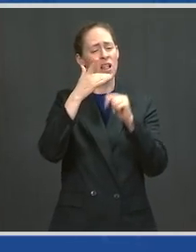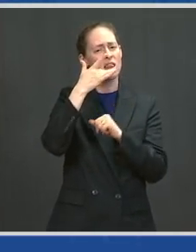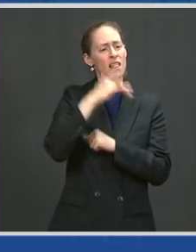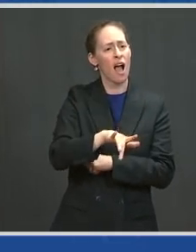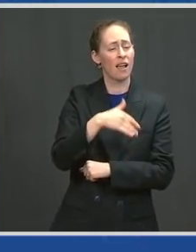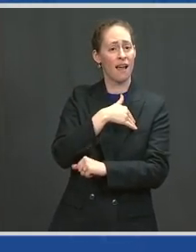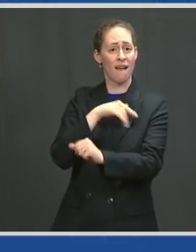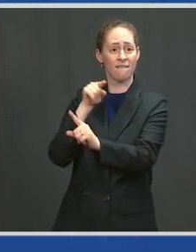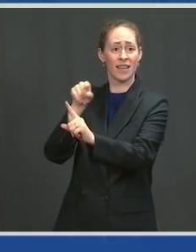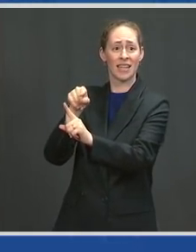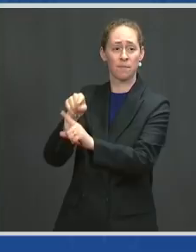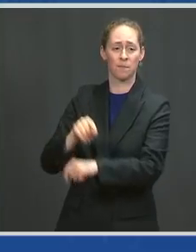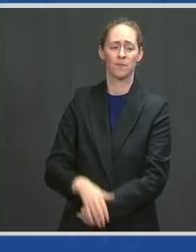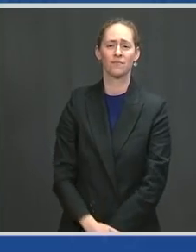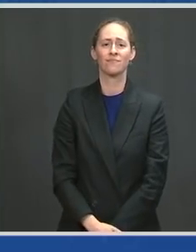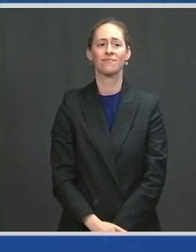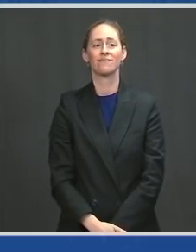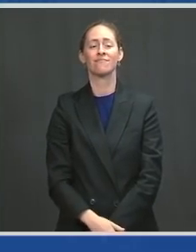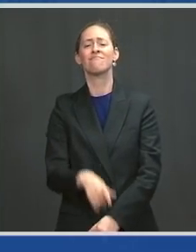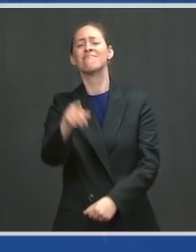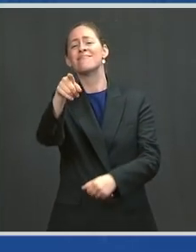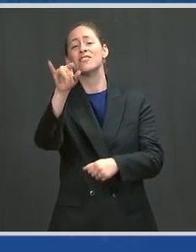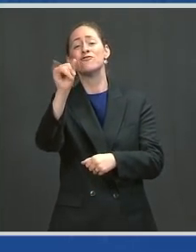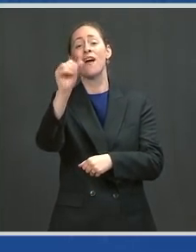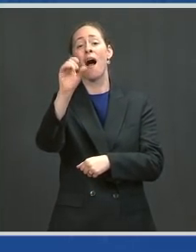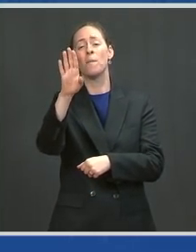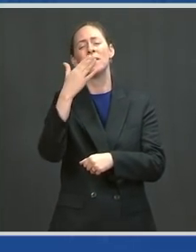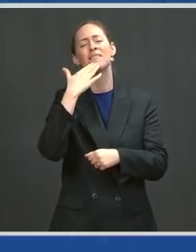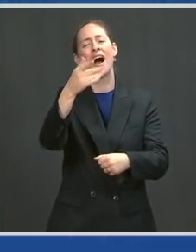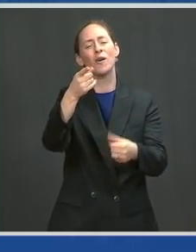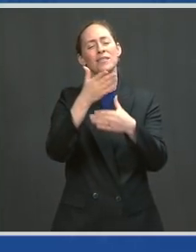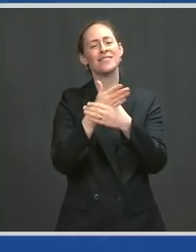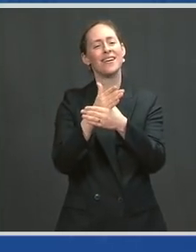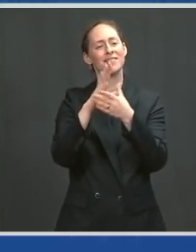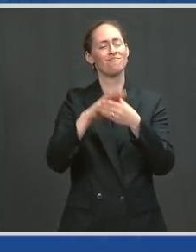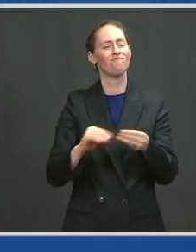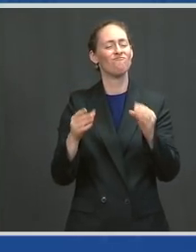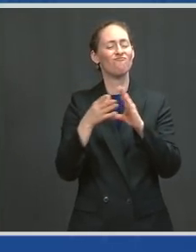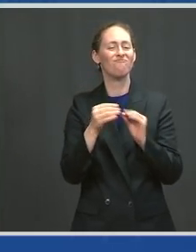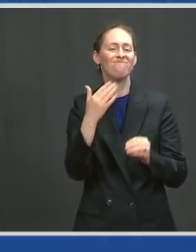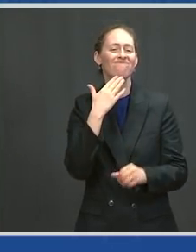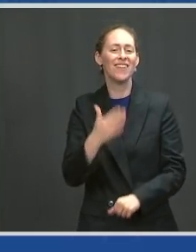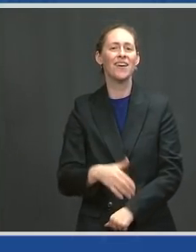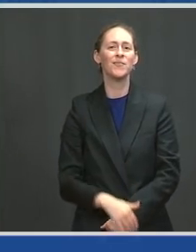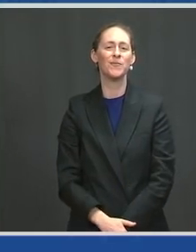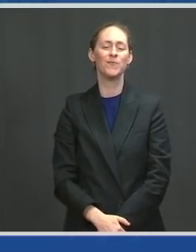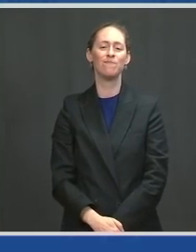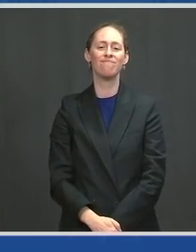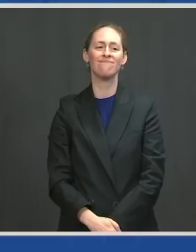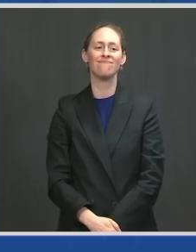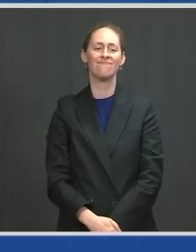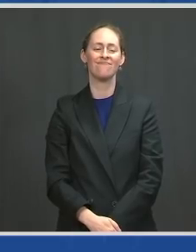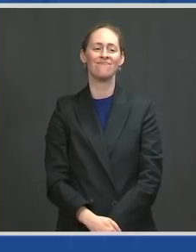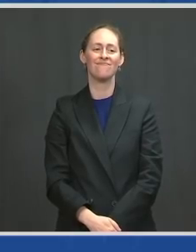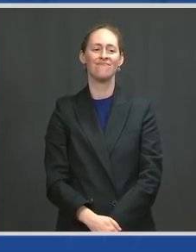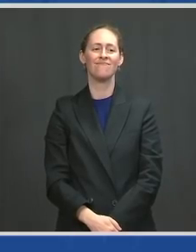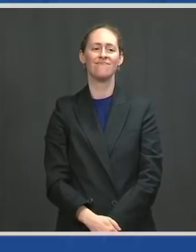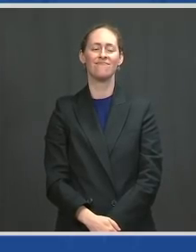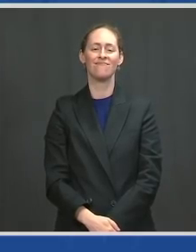I want to thank you for sharing your story. And I want to, you pointed out that